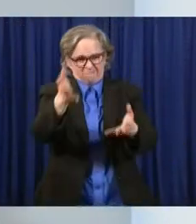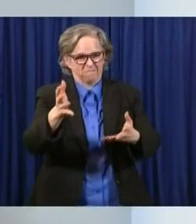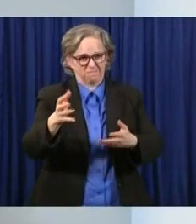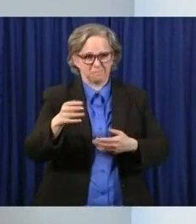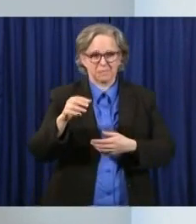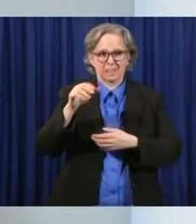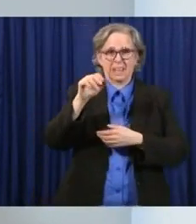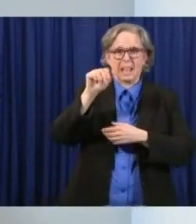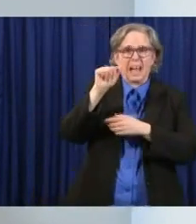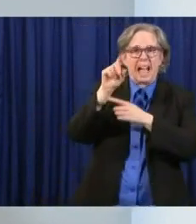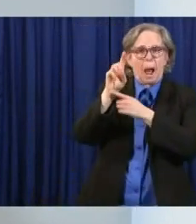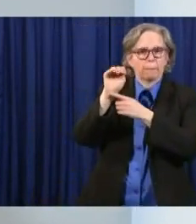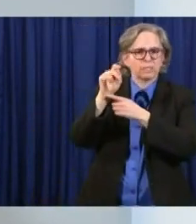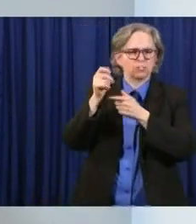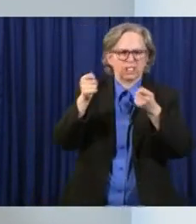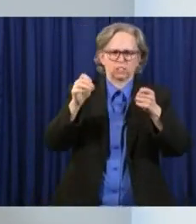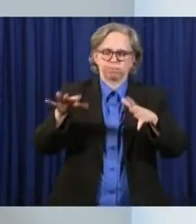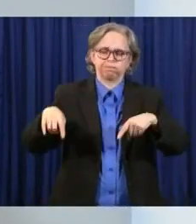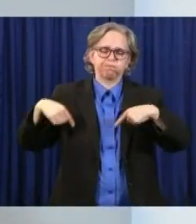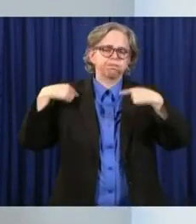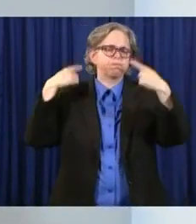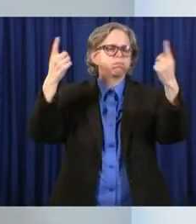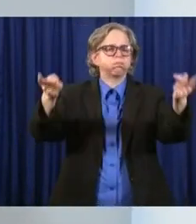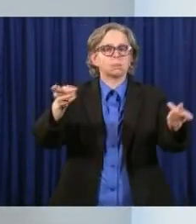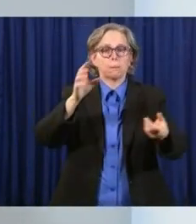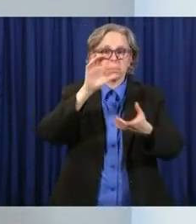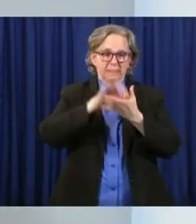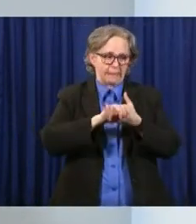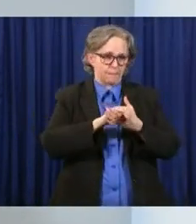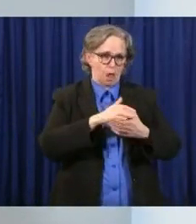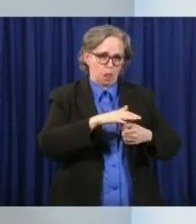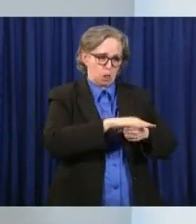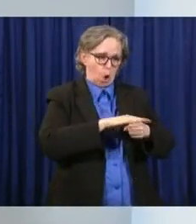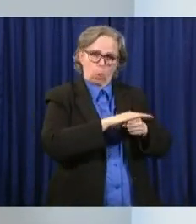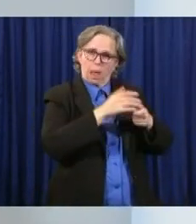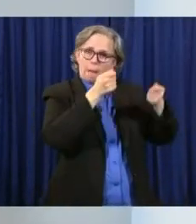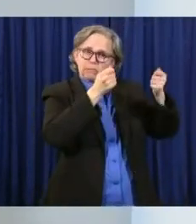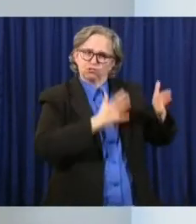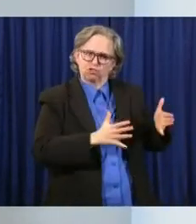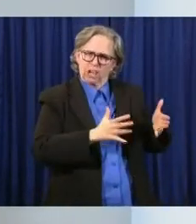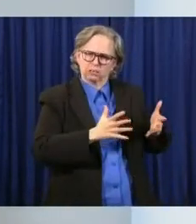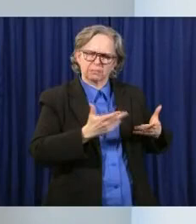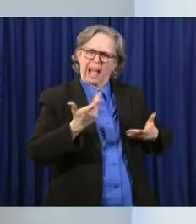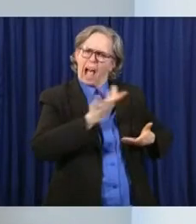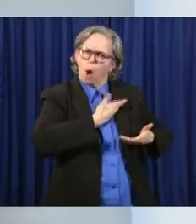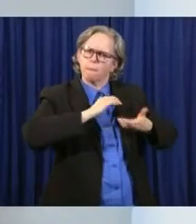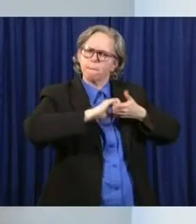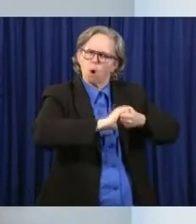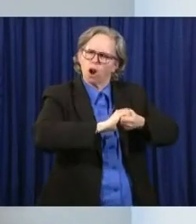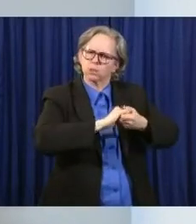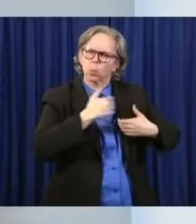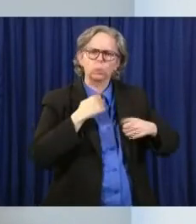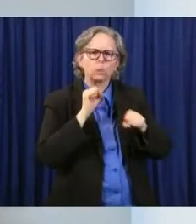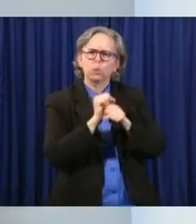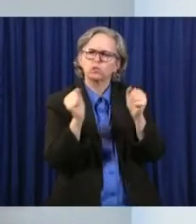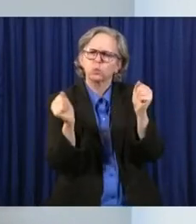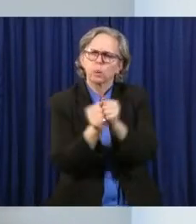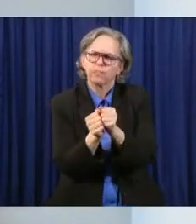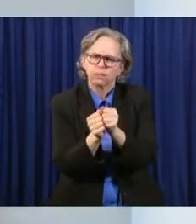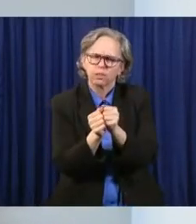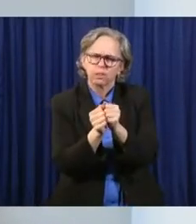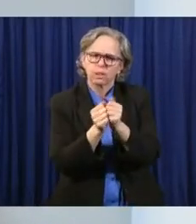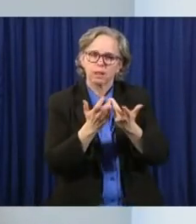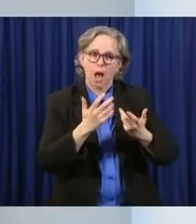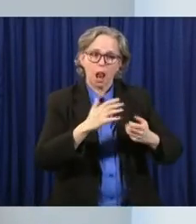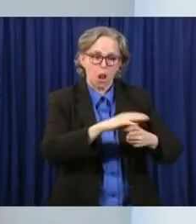are our partners and that we want to work with them. Local governments have different opinions, just like average